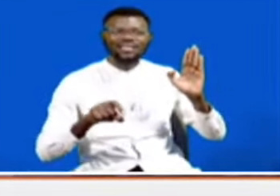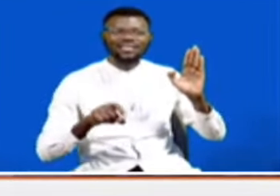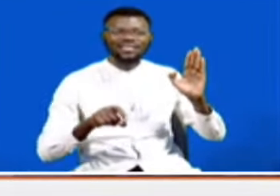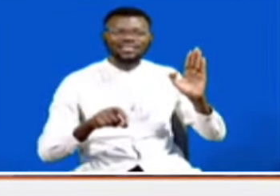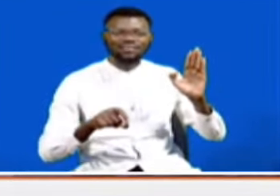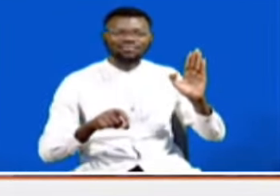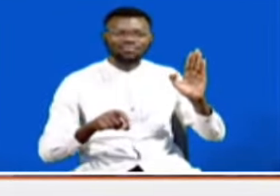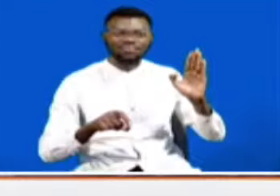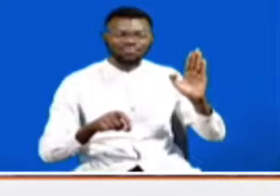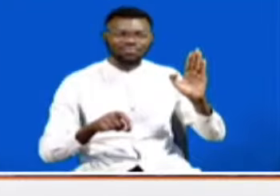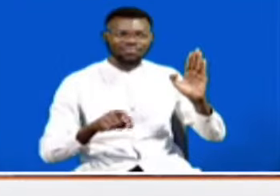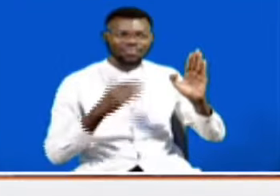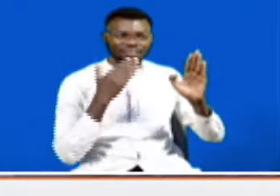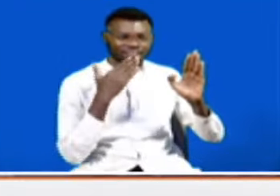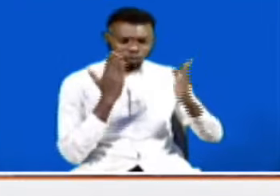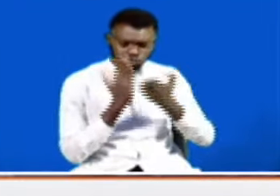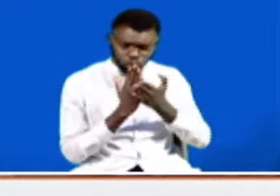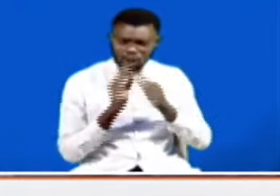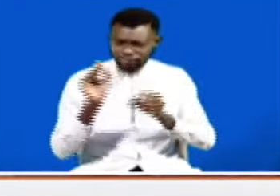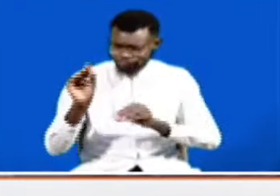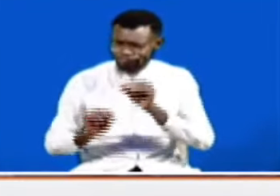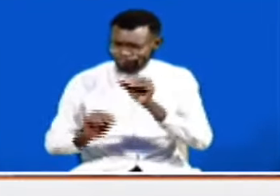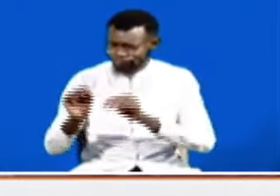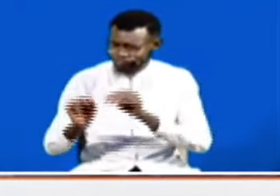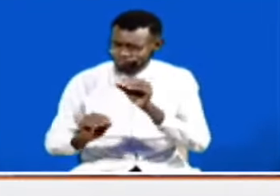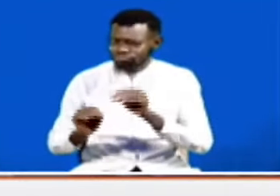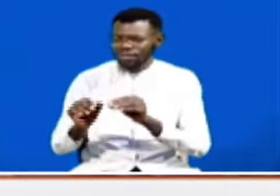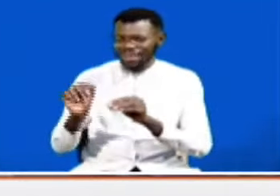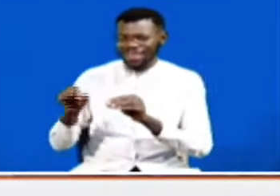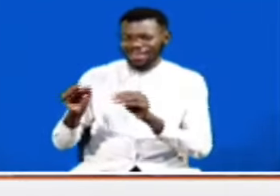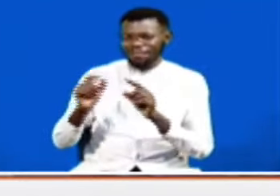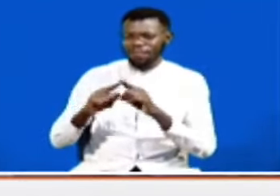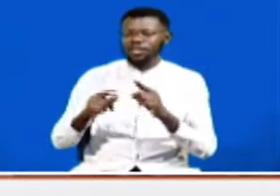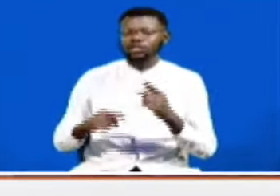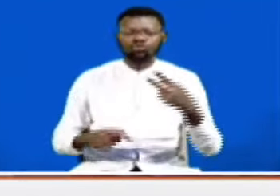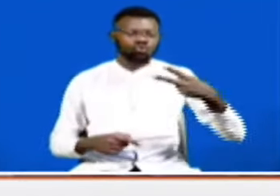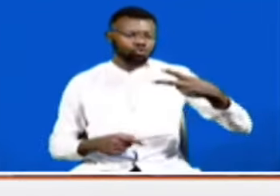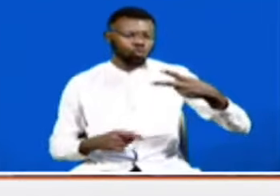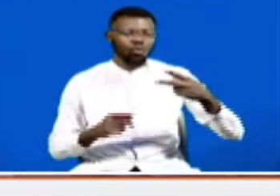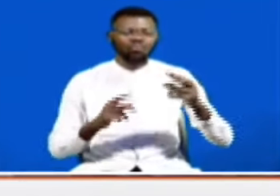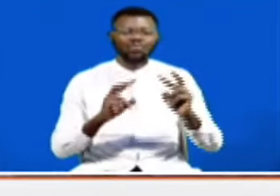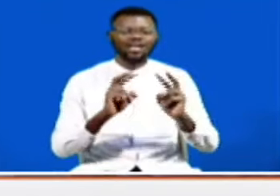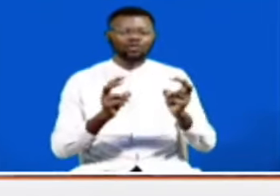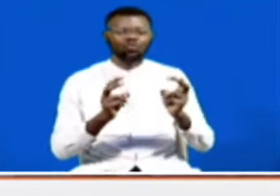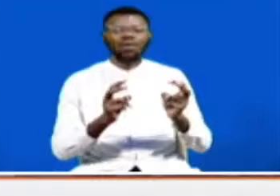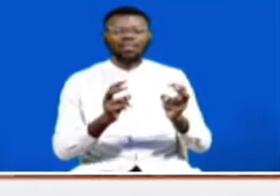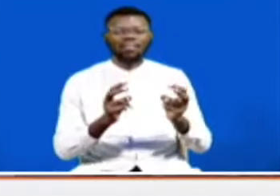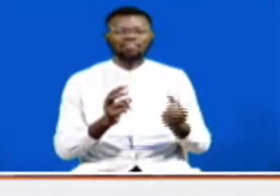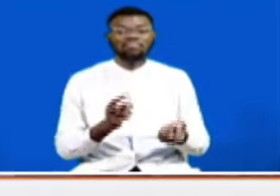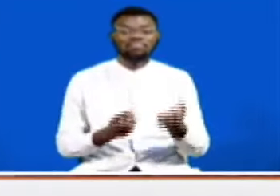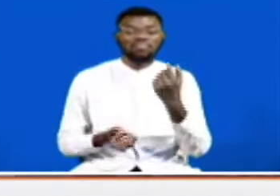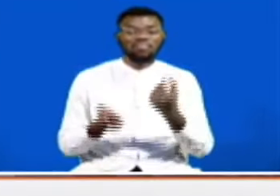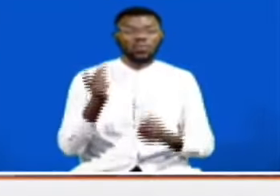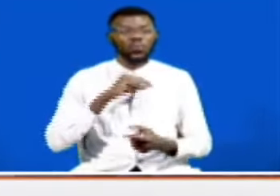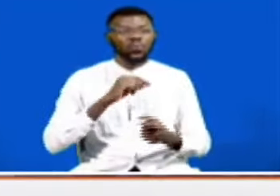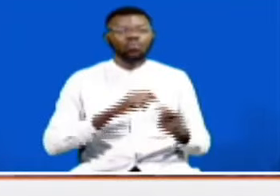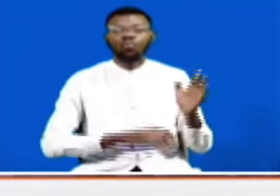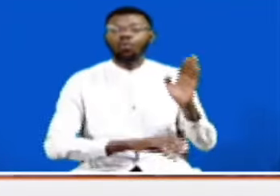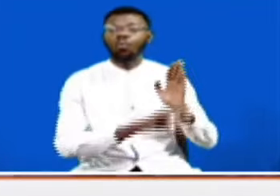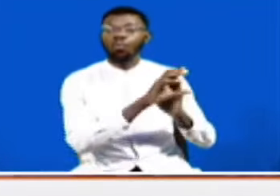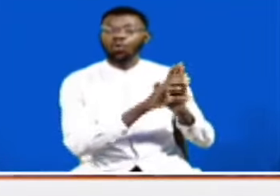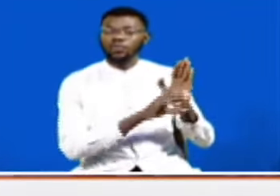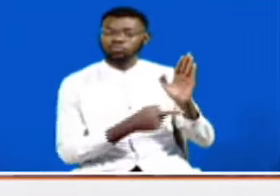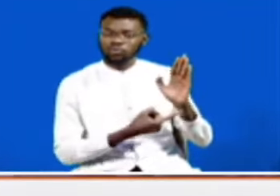framework. There are two other fundamental issues that were raised. One, under the Constitution, Schedule 4,